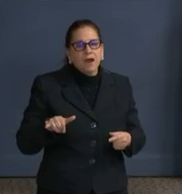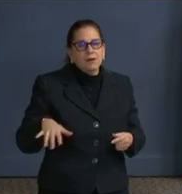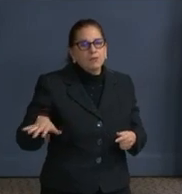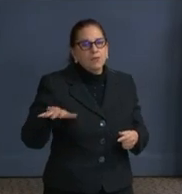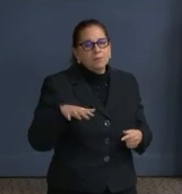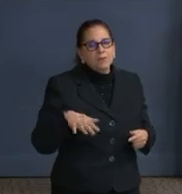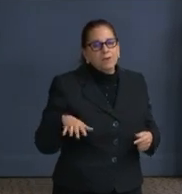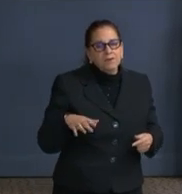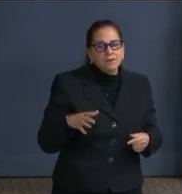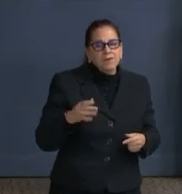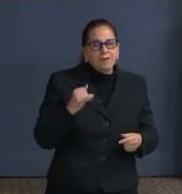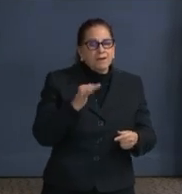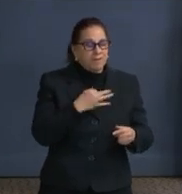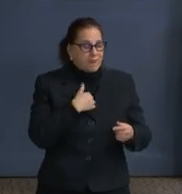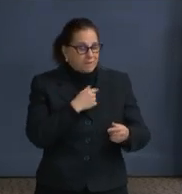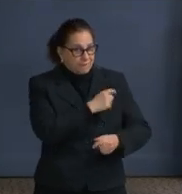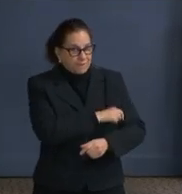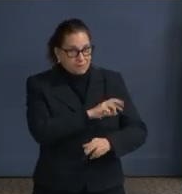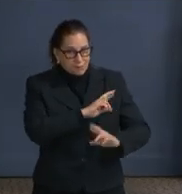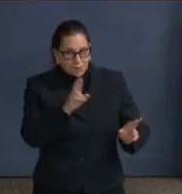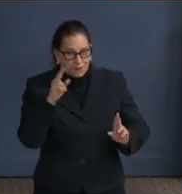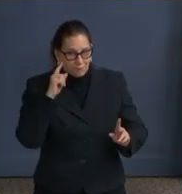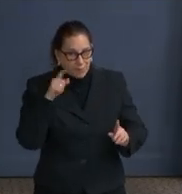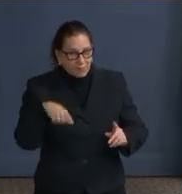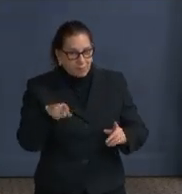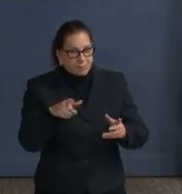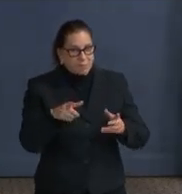vaccines? Will you put them towards another group?